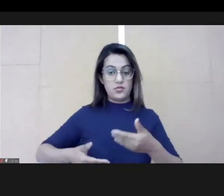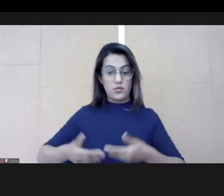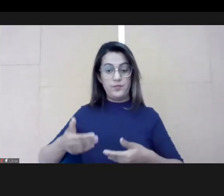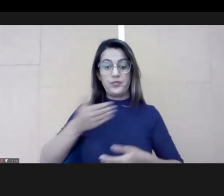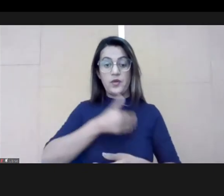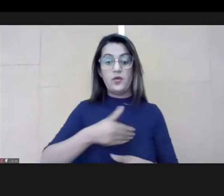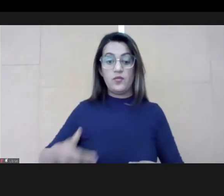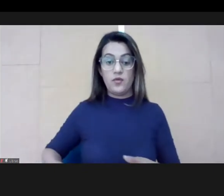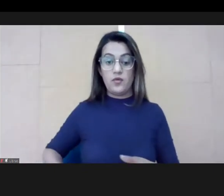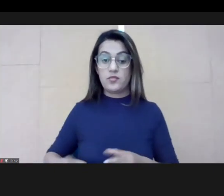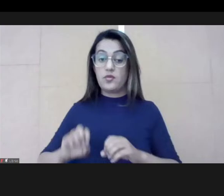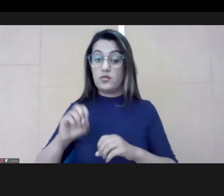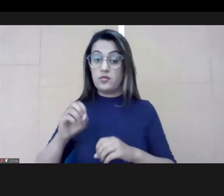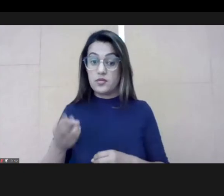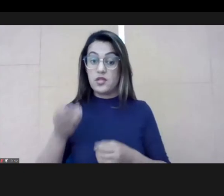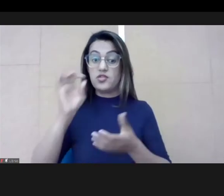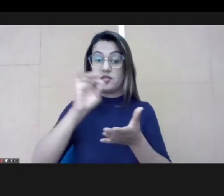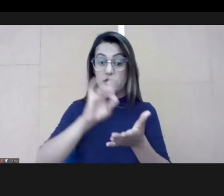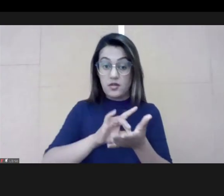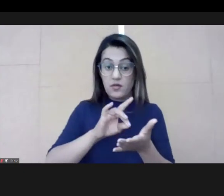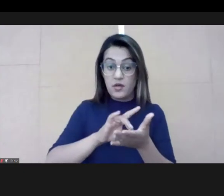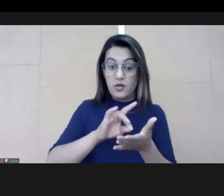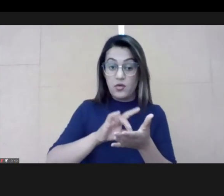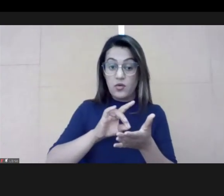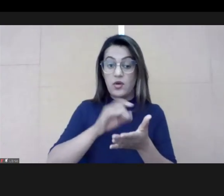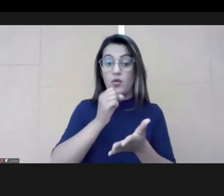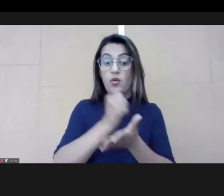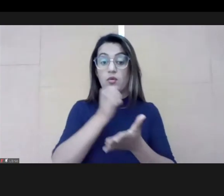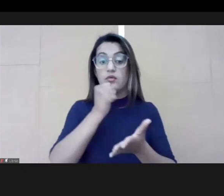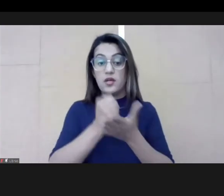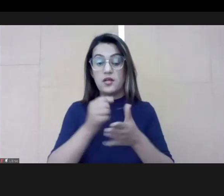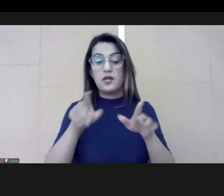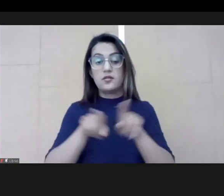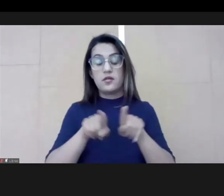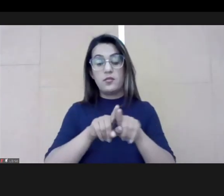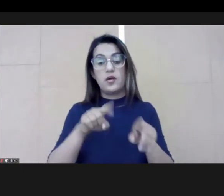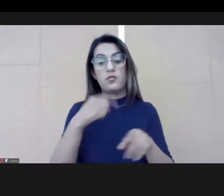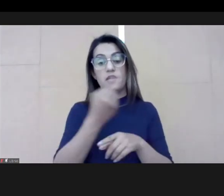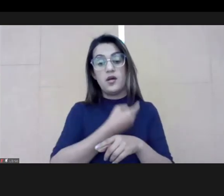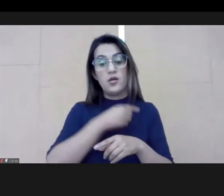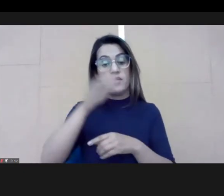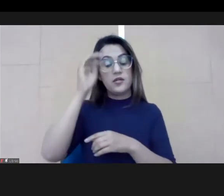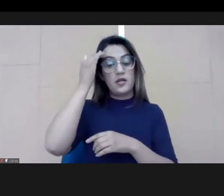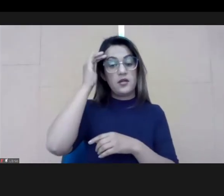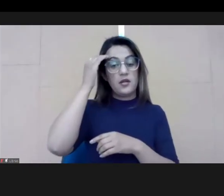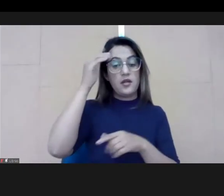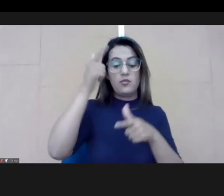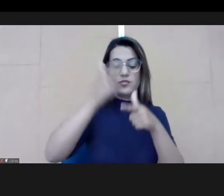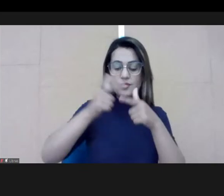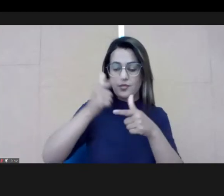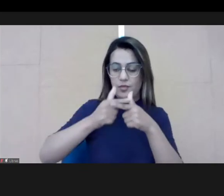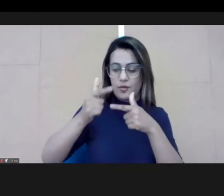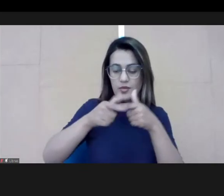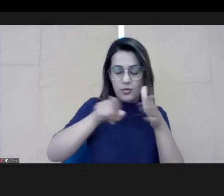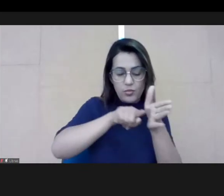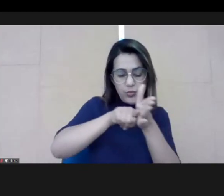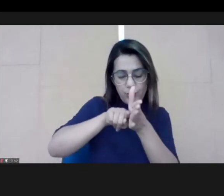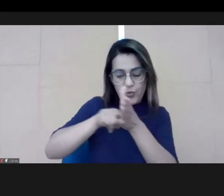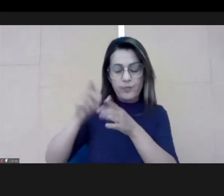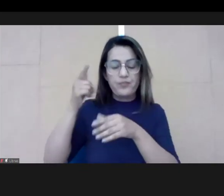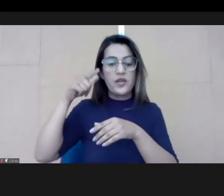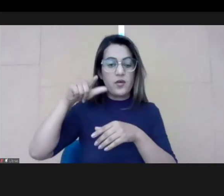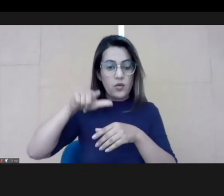frames of the public sector. And we need a better transparency of this data to have a better